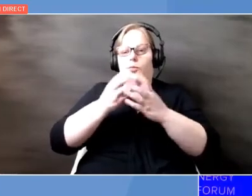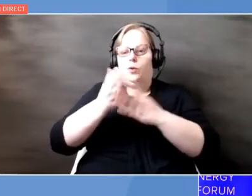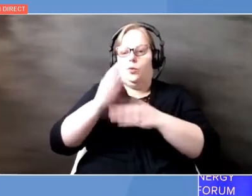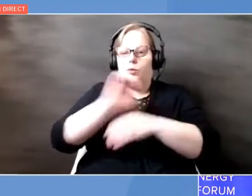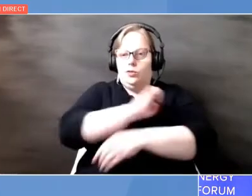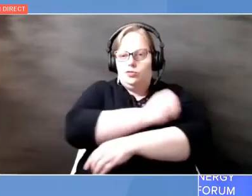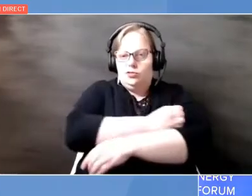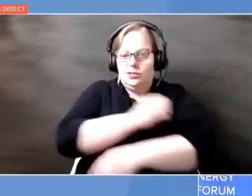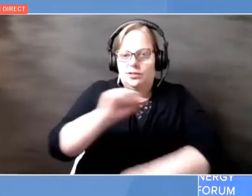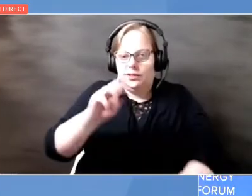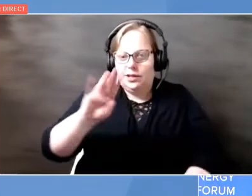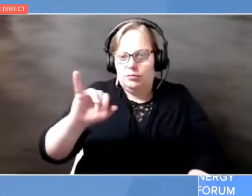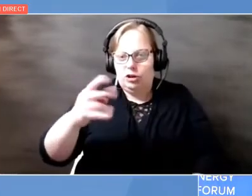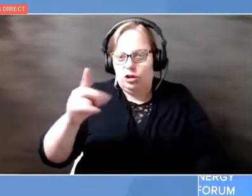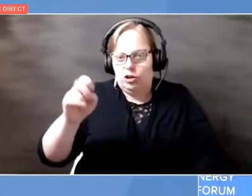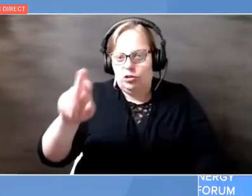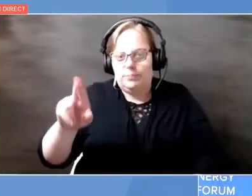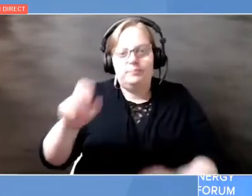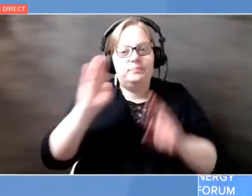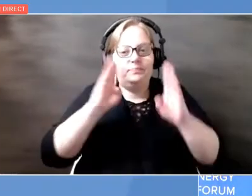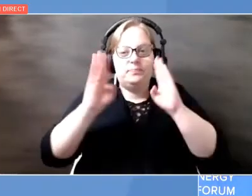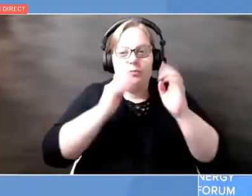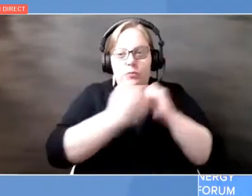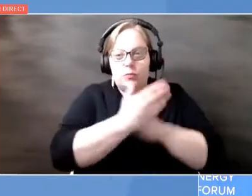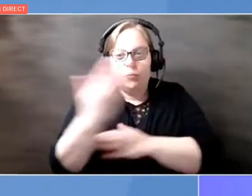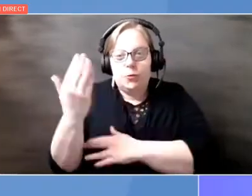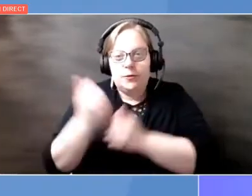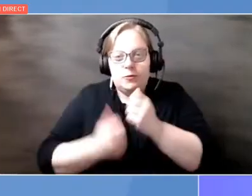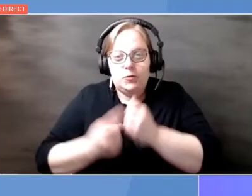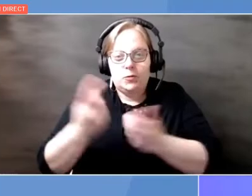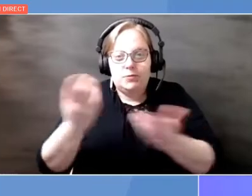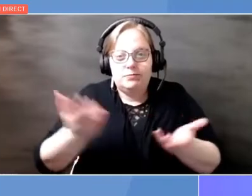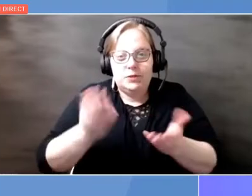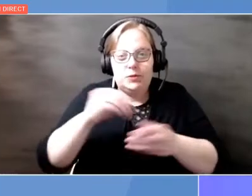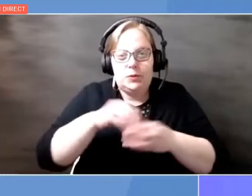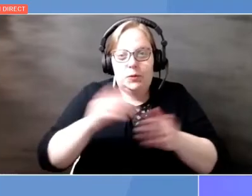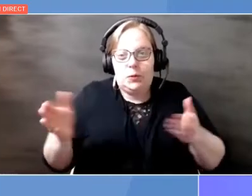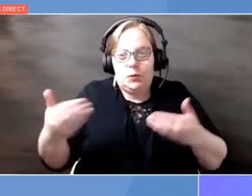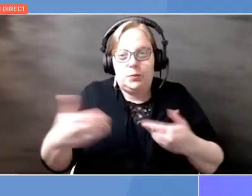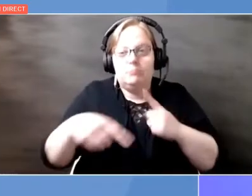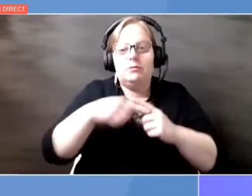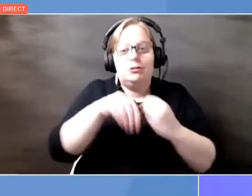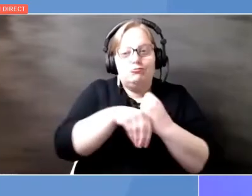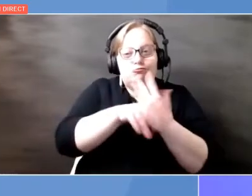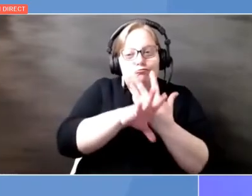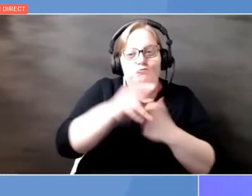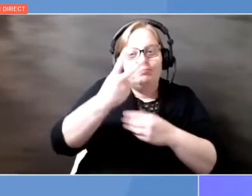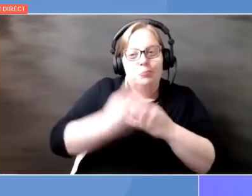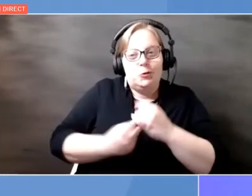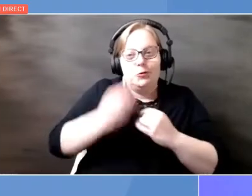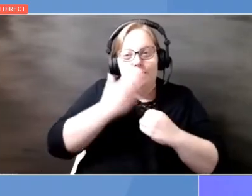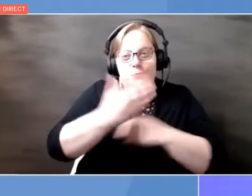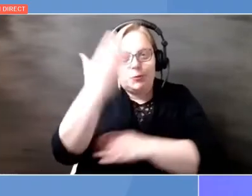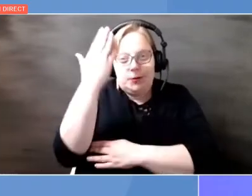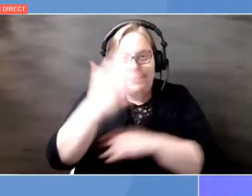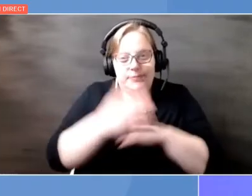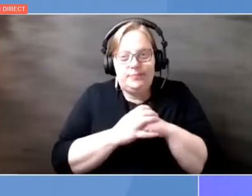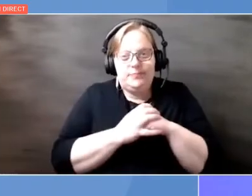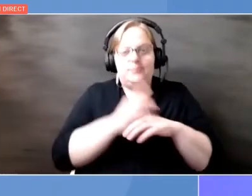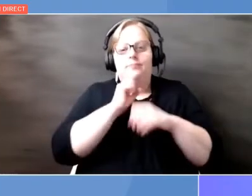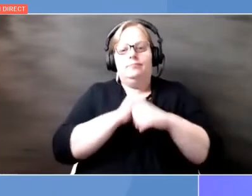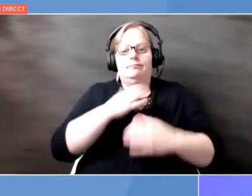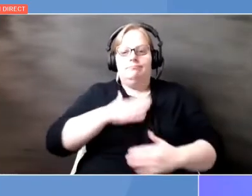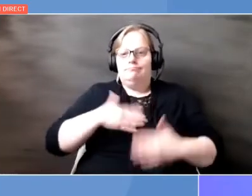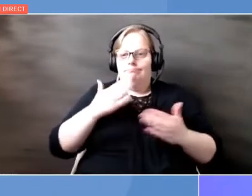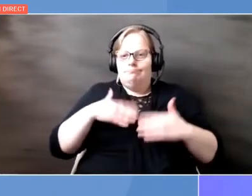Hello. Good morning, everyone. For those of us joining here in the room and also those of you joining online as well. It is such a pleasure to